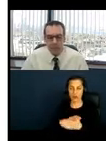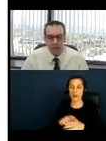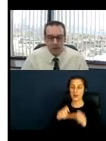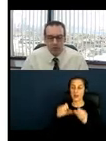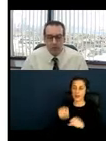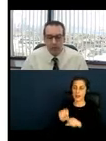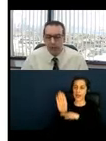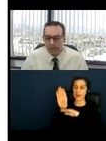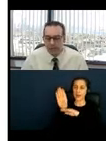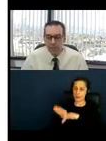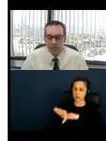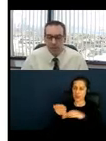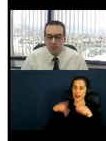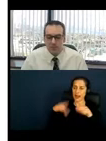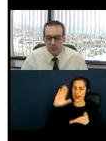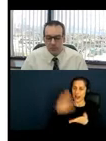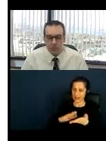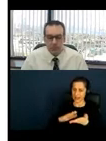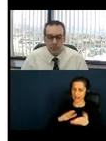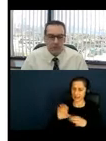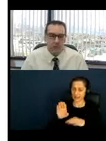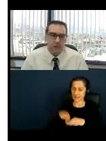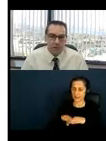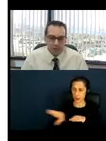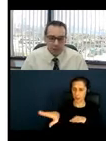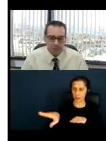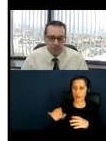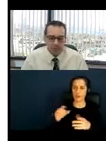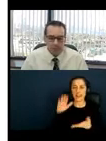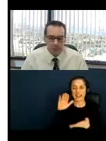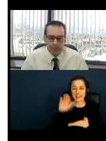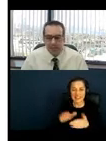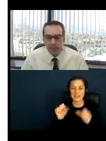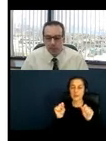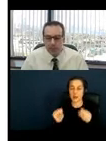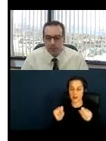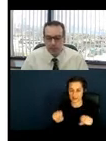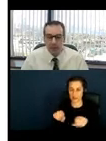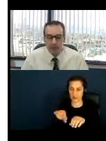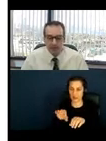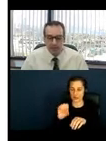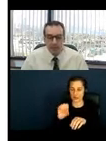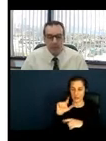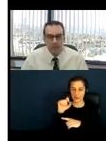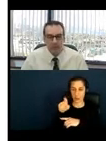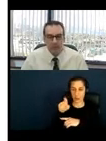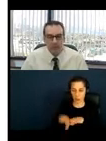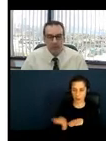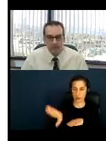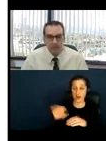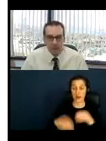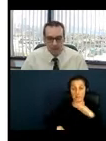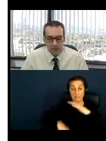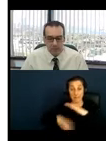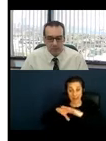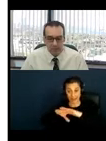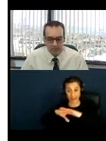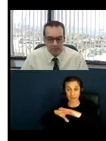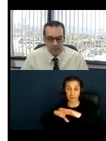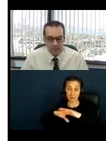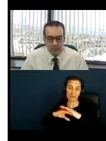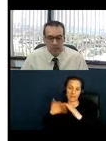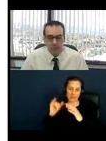call for the least possible slope should be used for any ramp and then they go on to list the maximum as the maximum